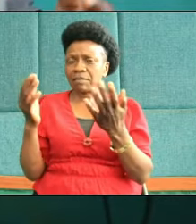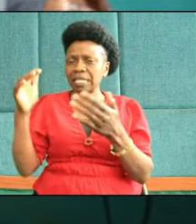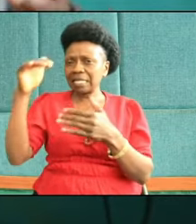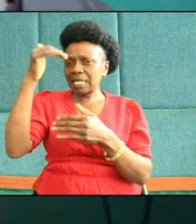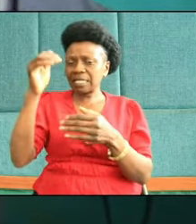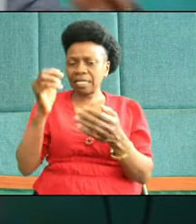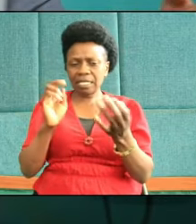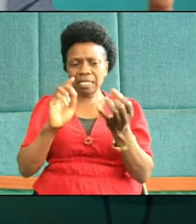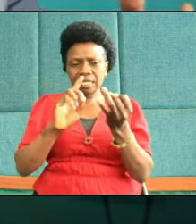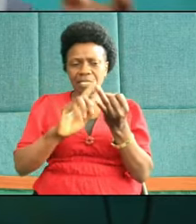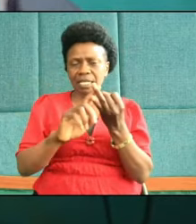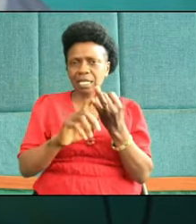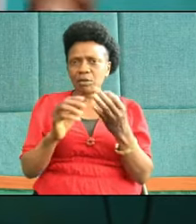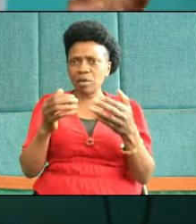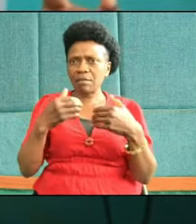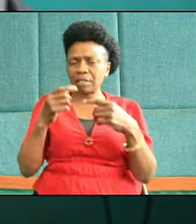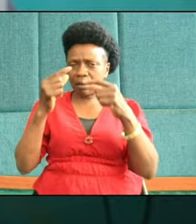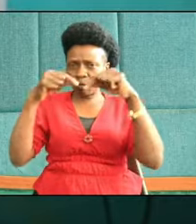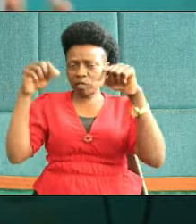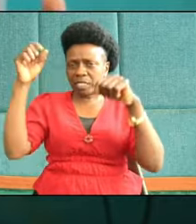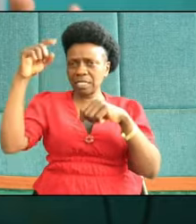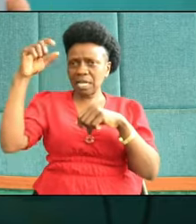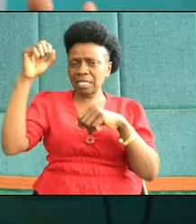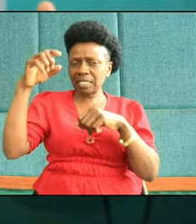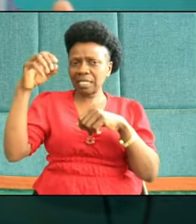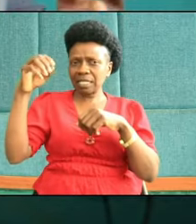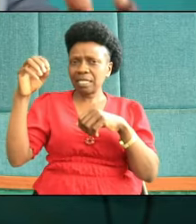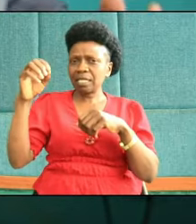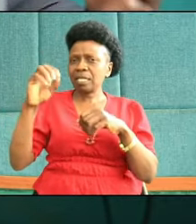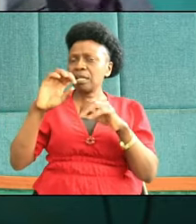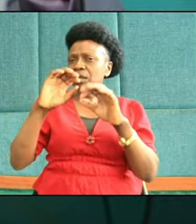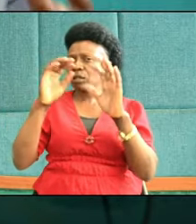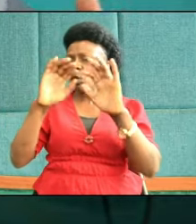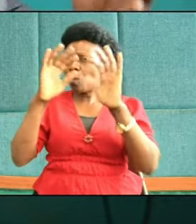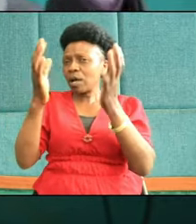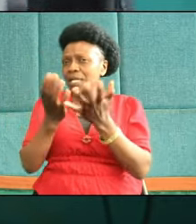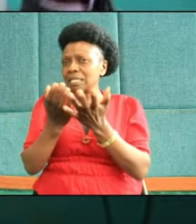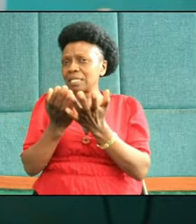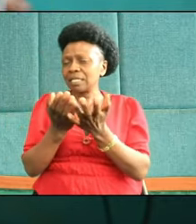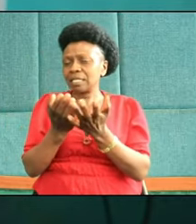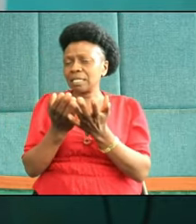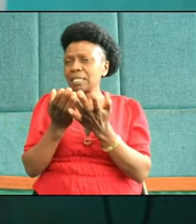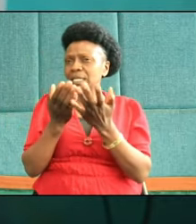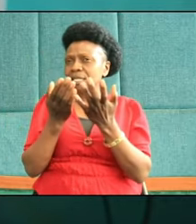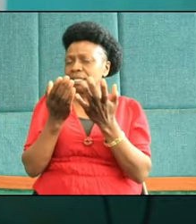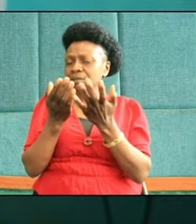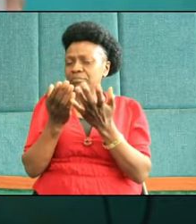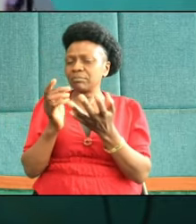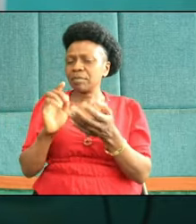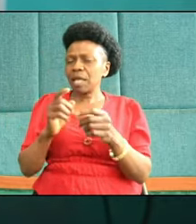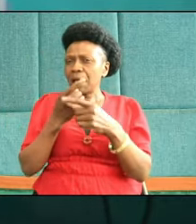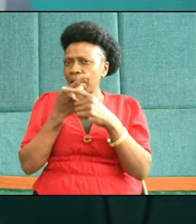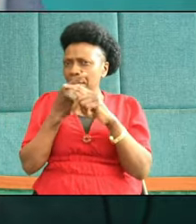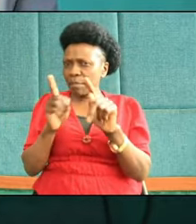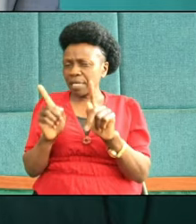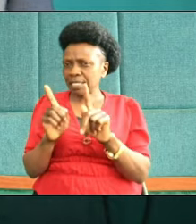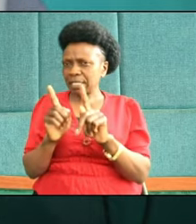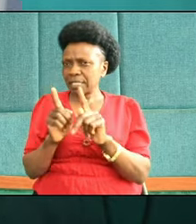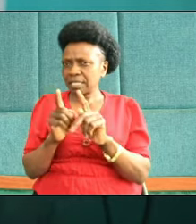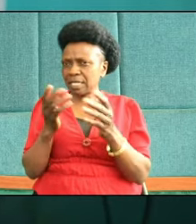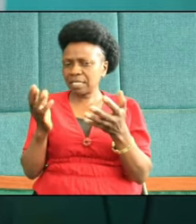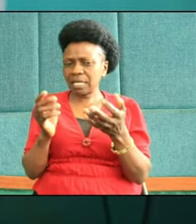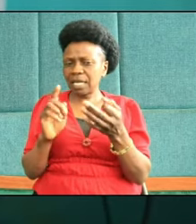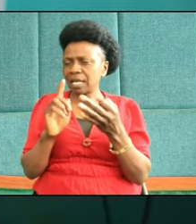where we have the moon, the stars, the planets, this is called the starry heaven. But then you and me,